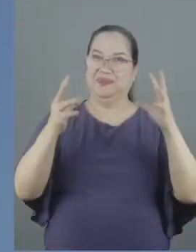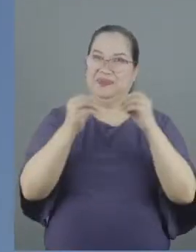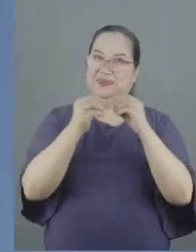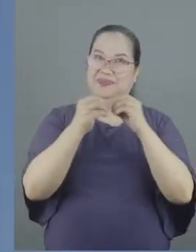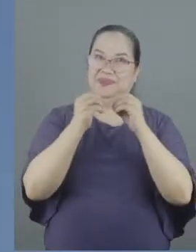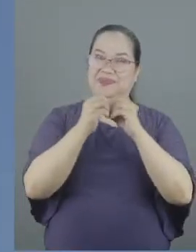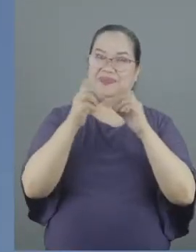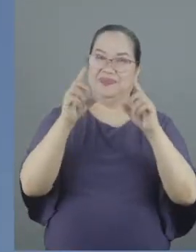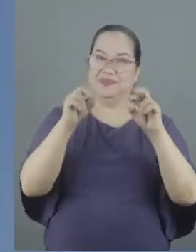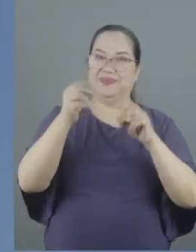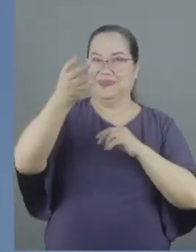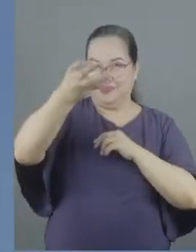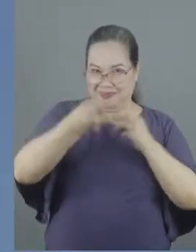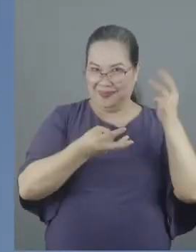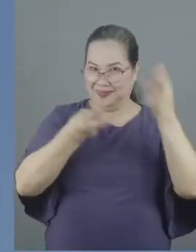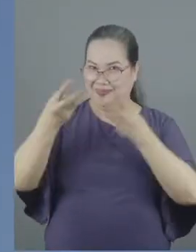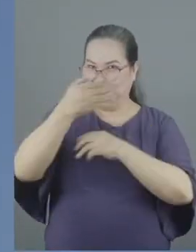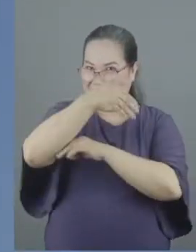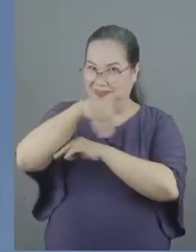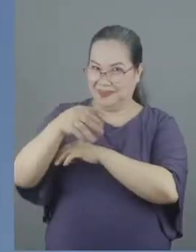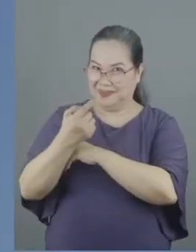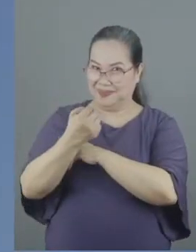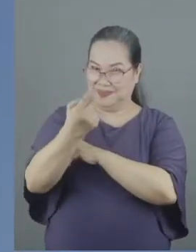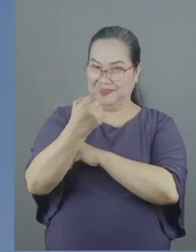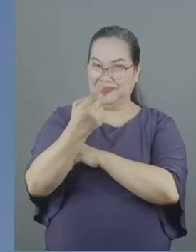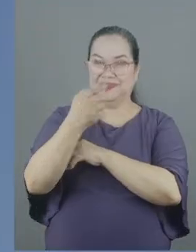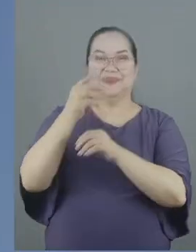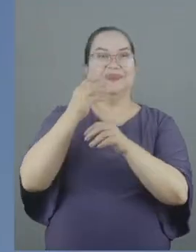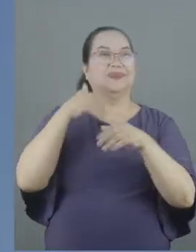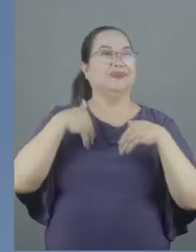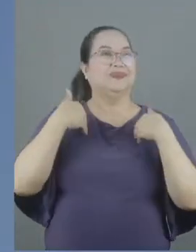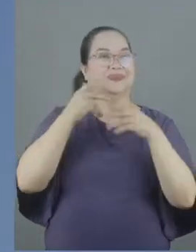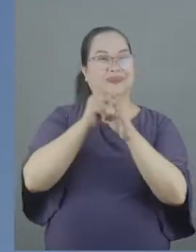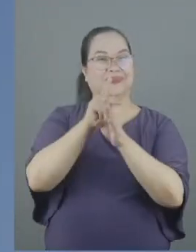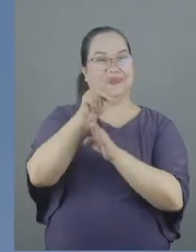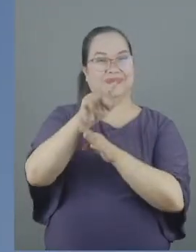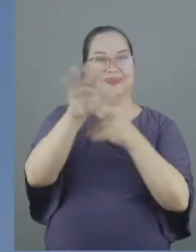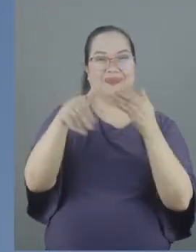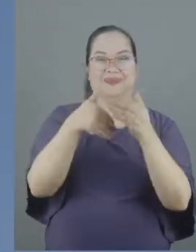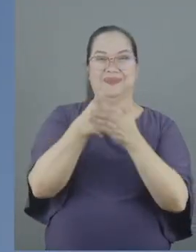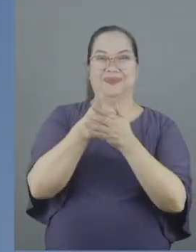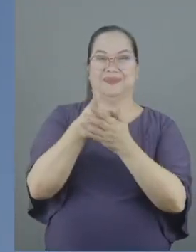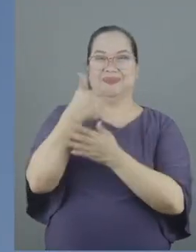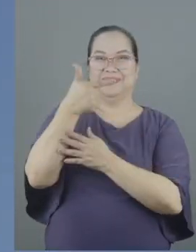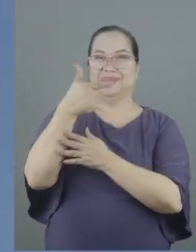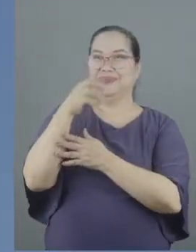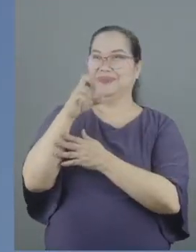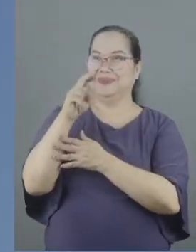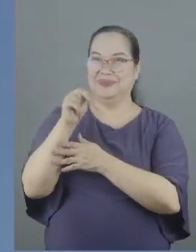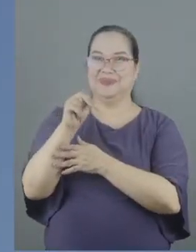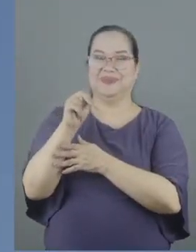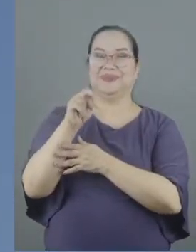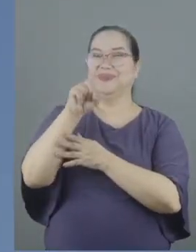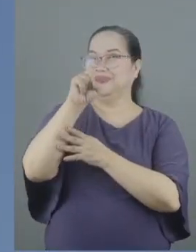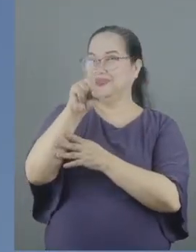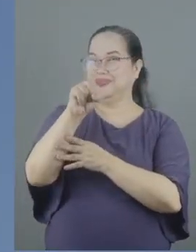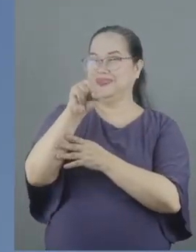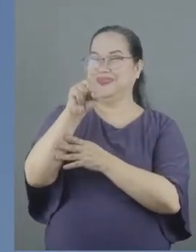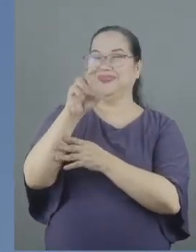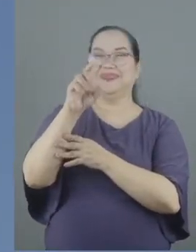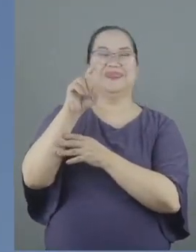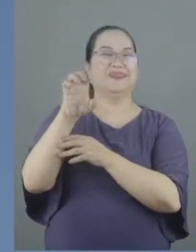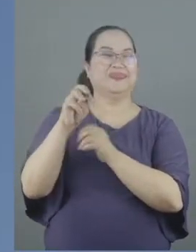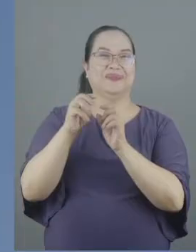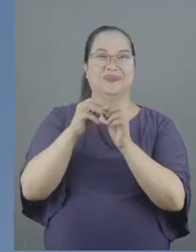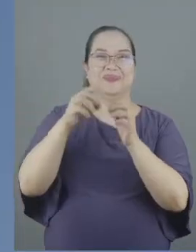done to welcome all singles, all young professionals, all Gen X, millennials, and the older Gen